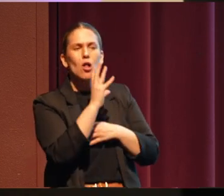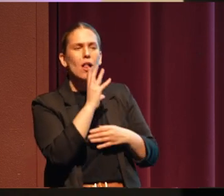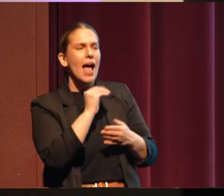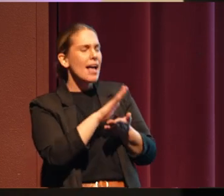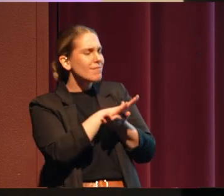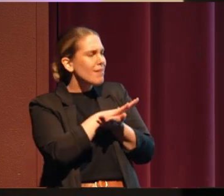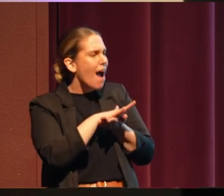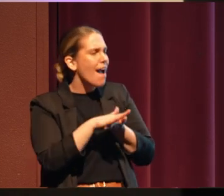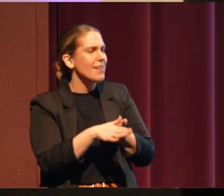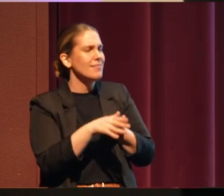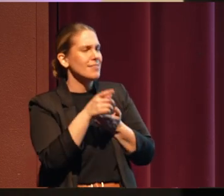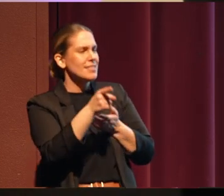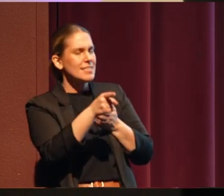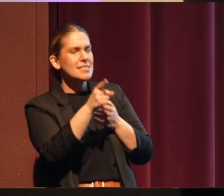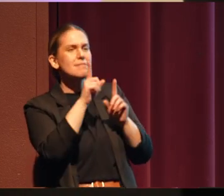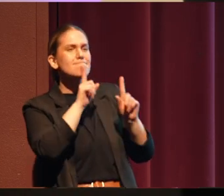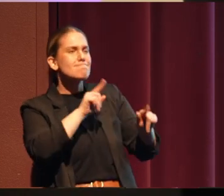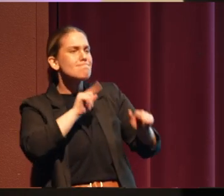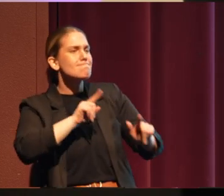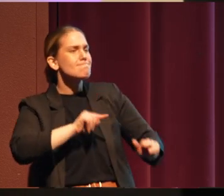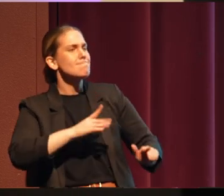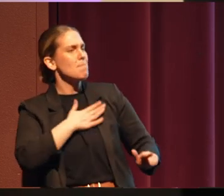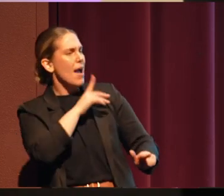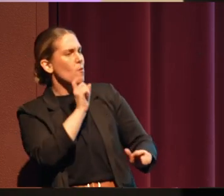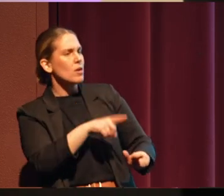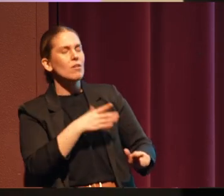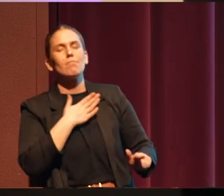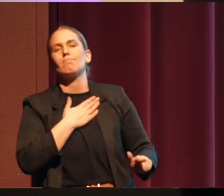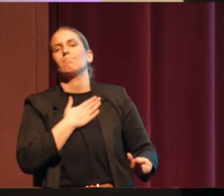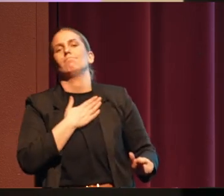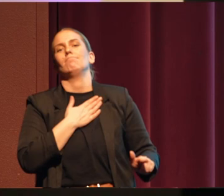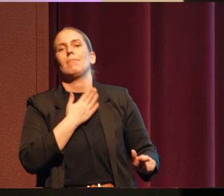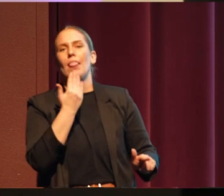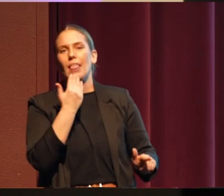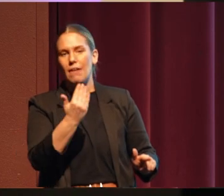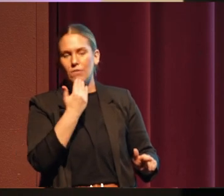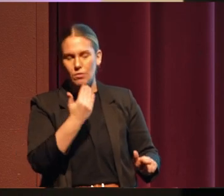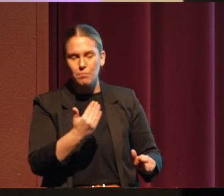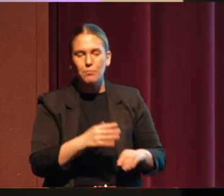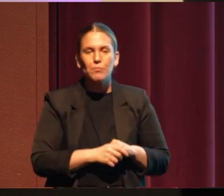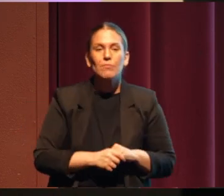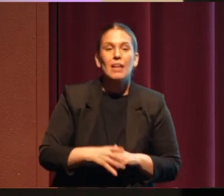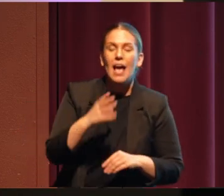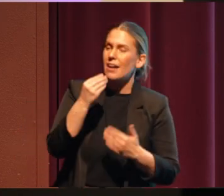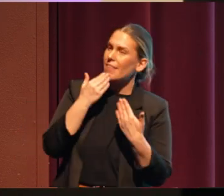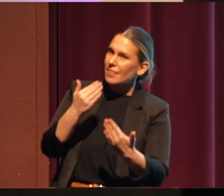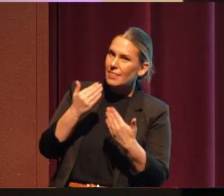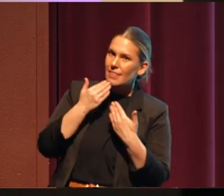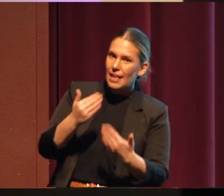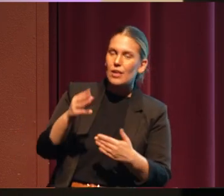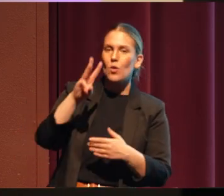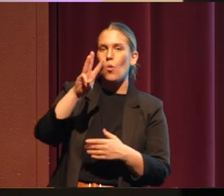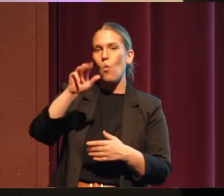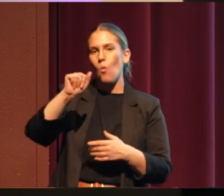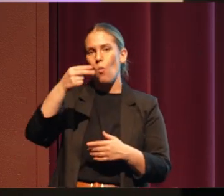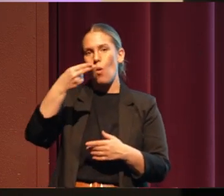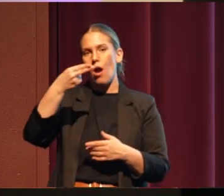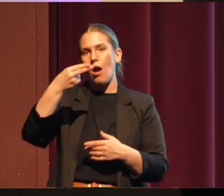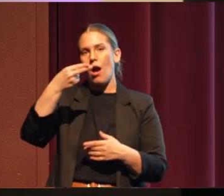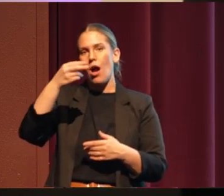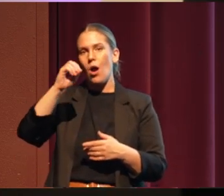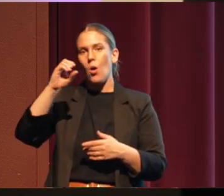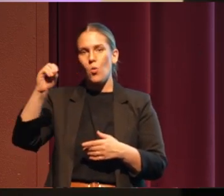my questions with, I am continually thankful for. I'm thankful for my partner, Wahoo Films, who